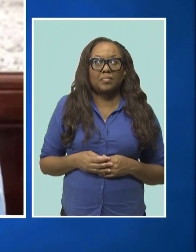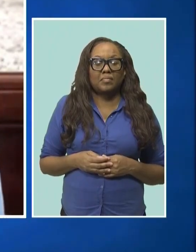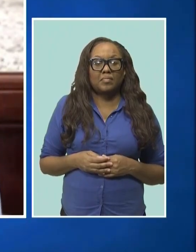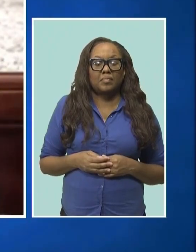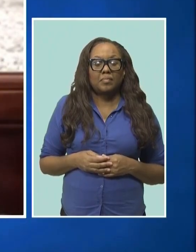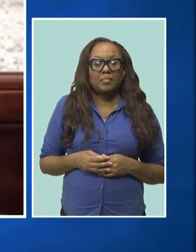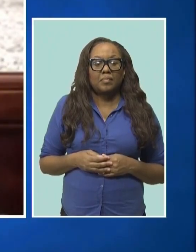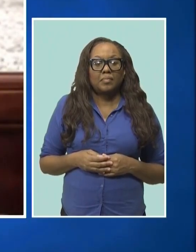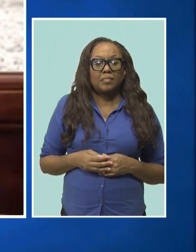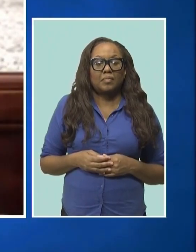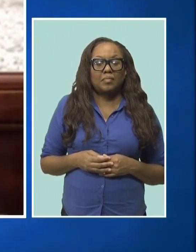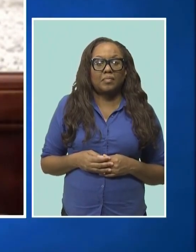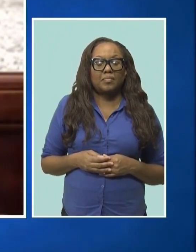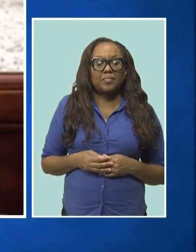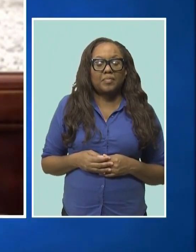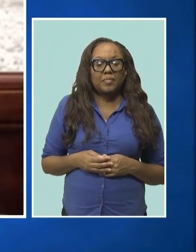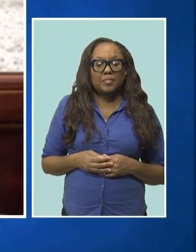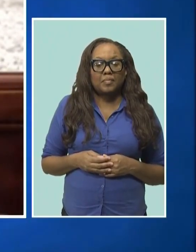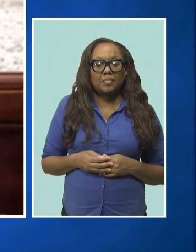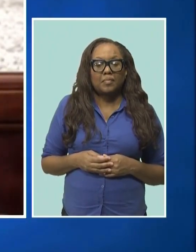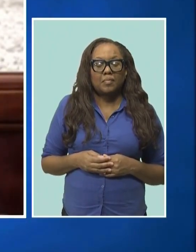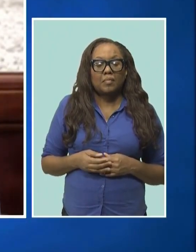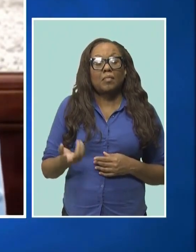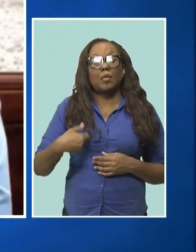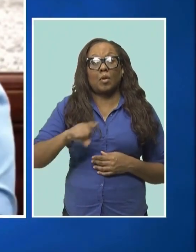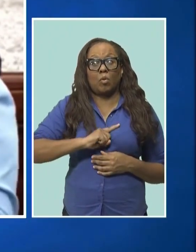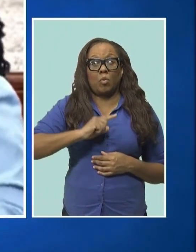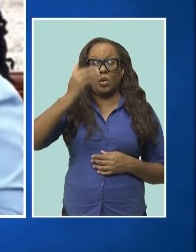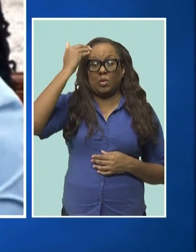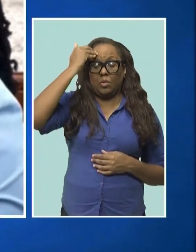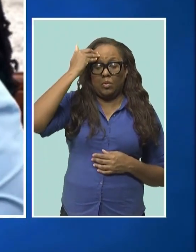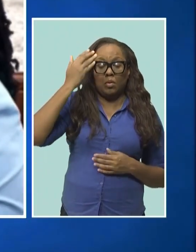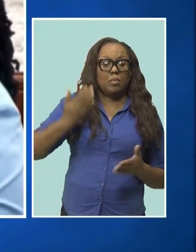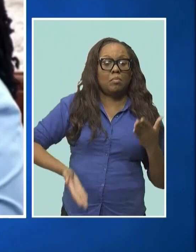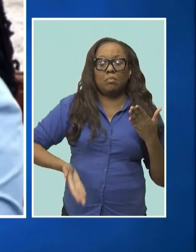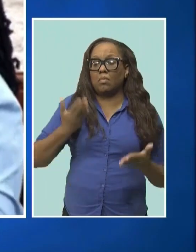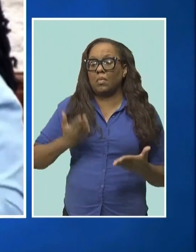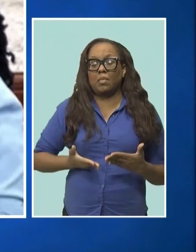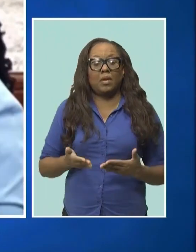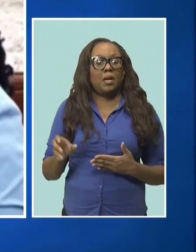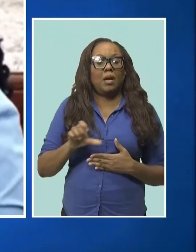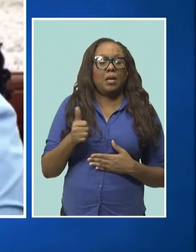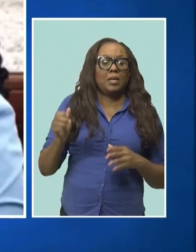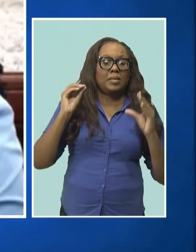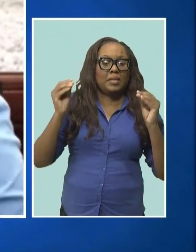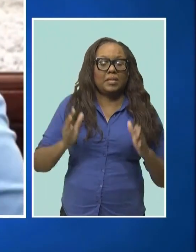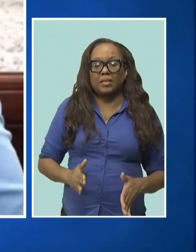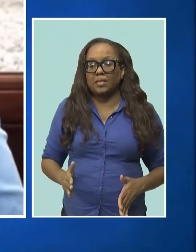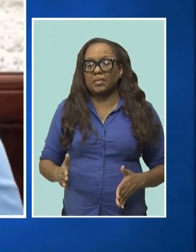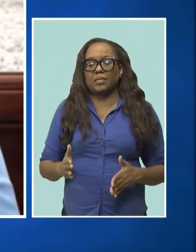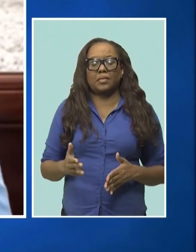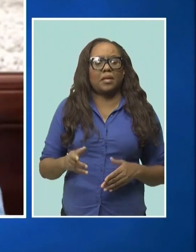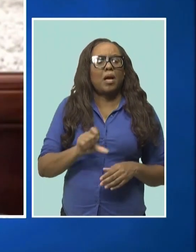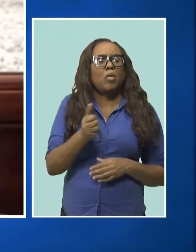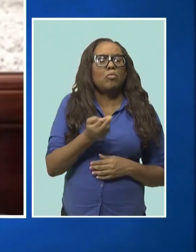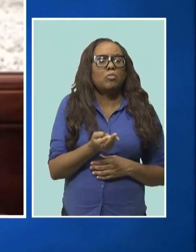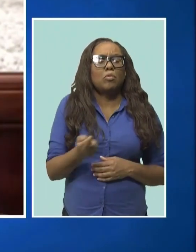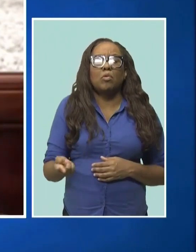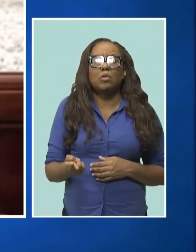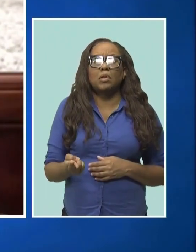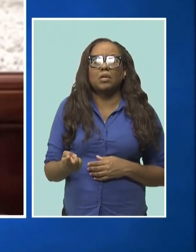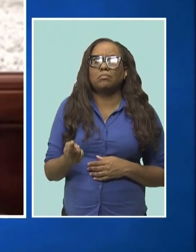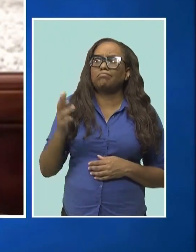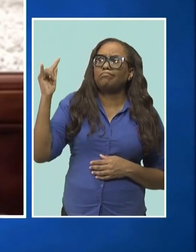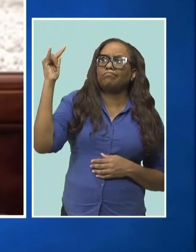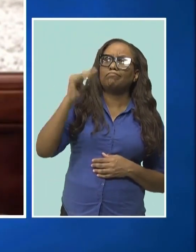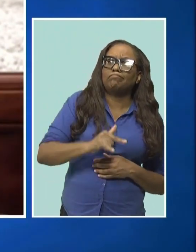resources for teaching and instruction that may come from overseas, we expect that we will also be able to use